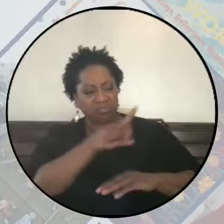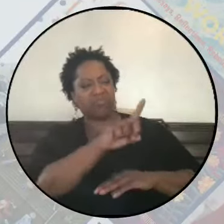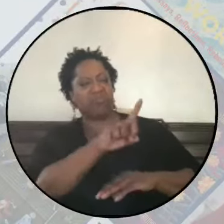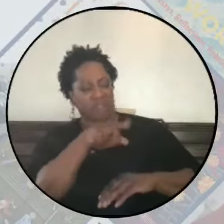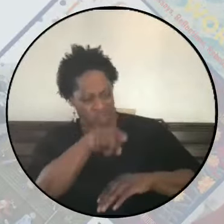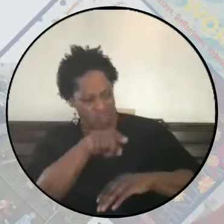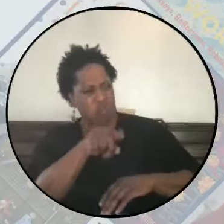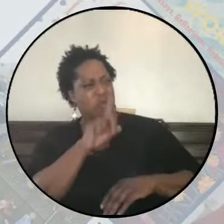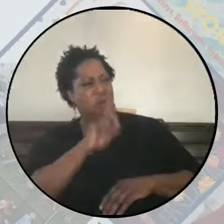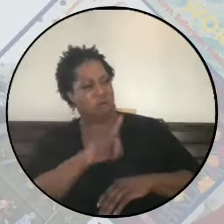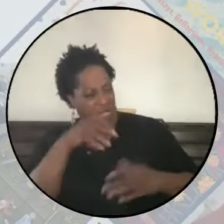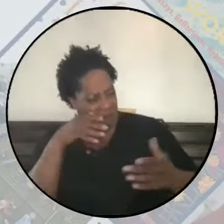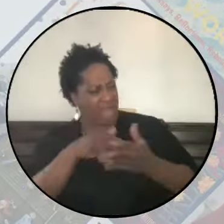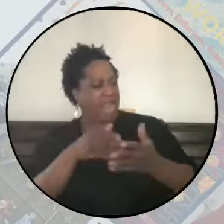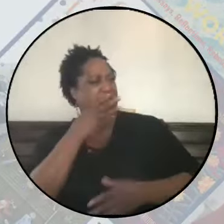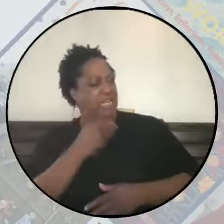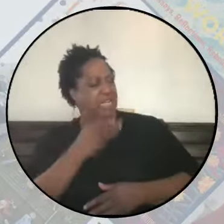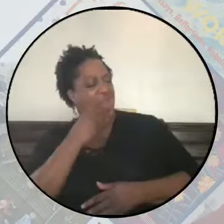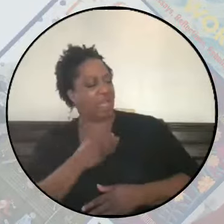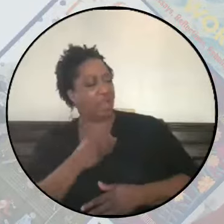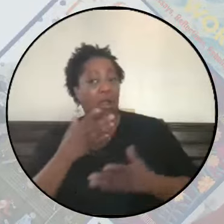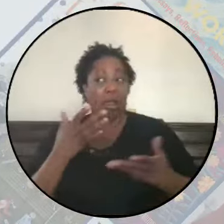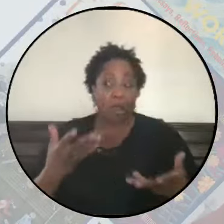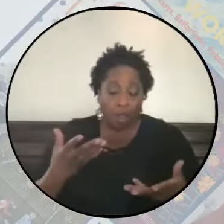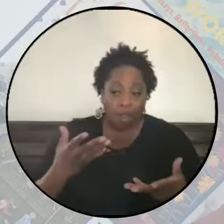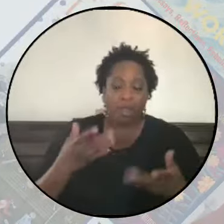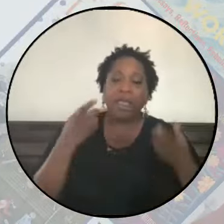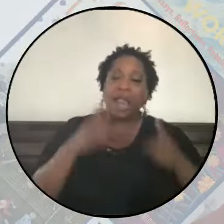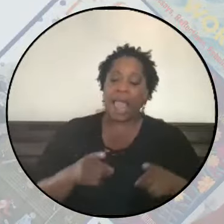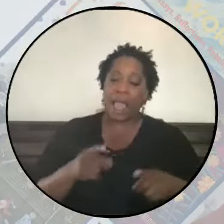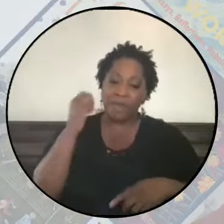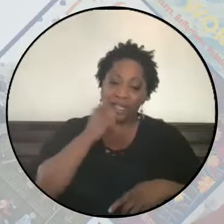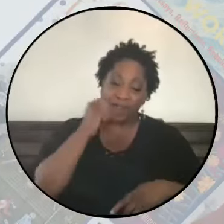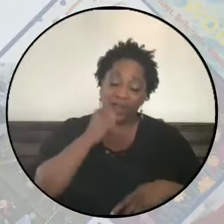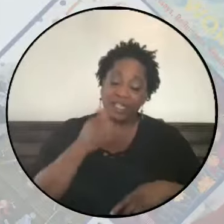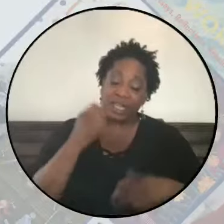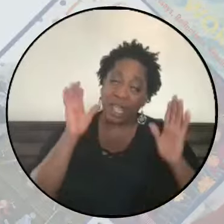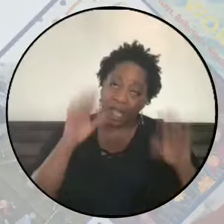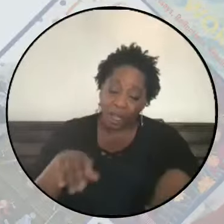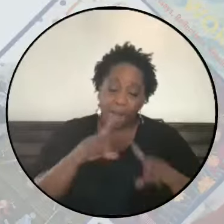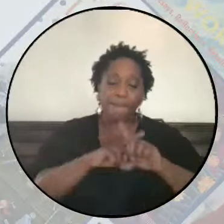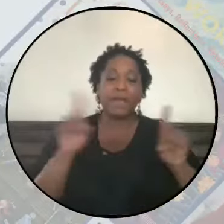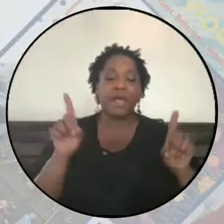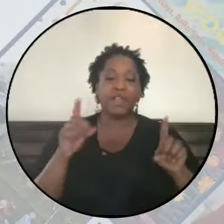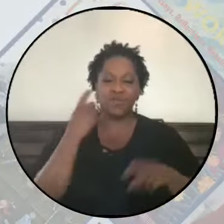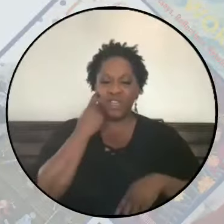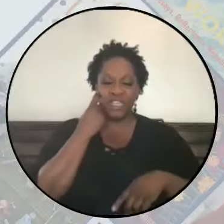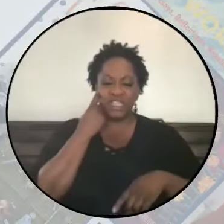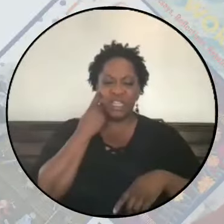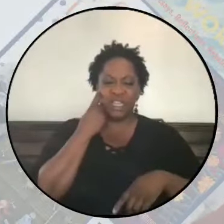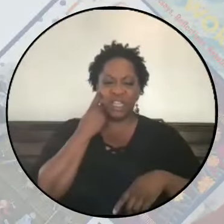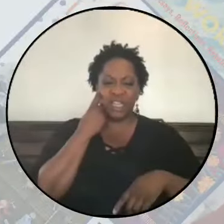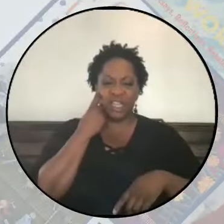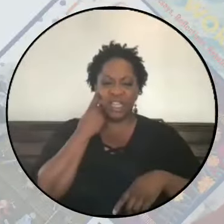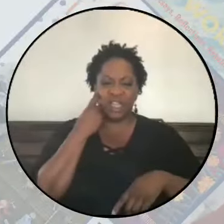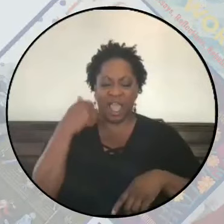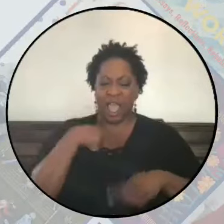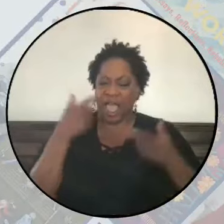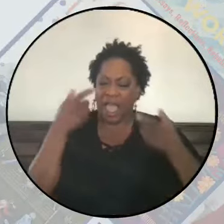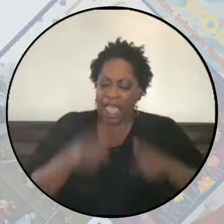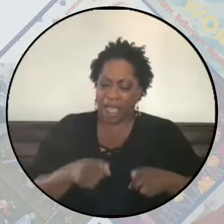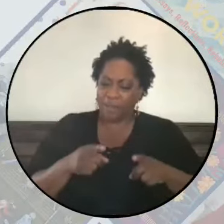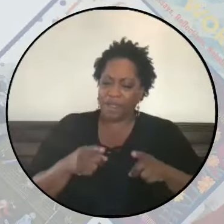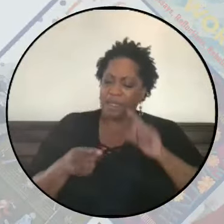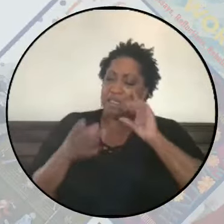anti-Semitic? I just got, well, you know, it happens all the time, but just, you know, recently, because I happened to